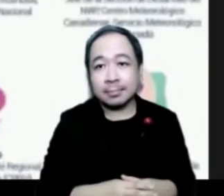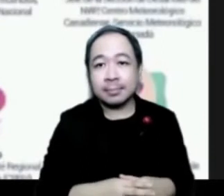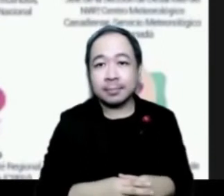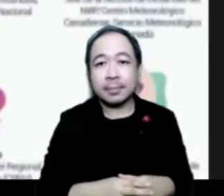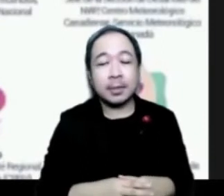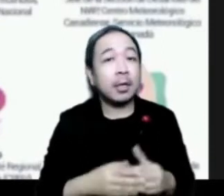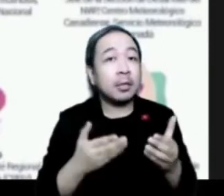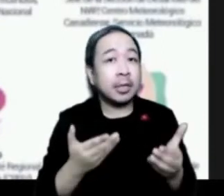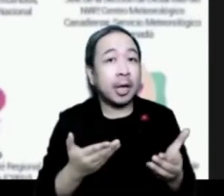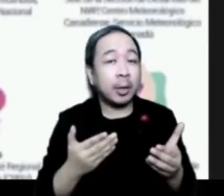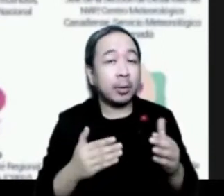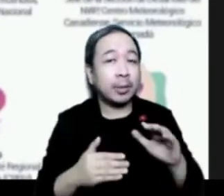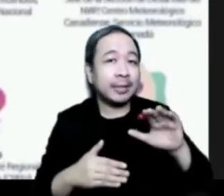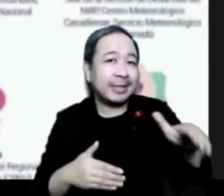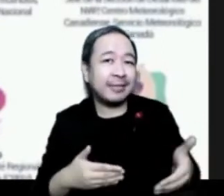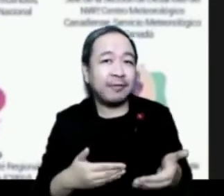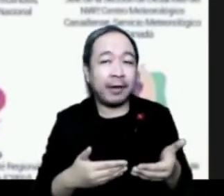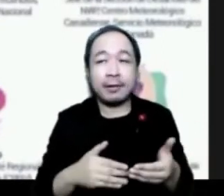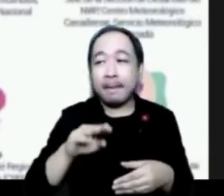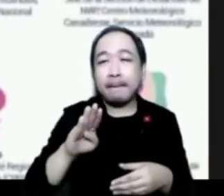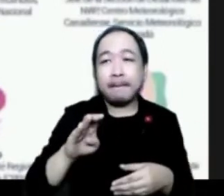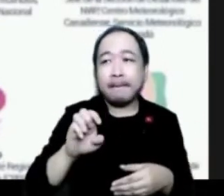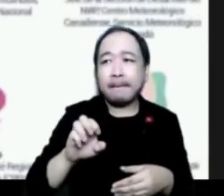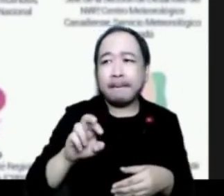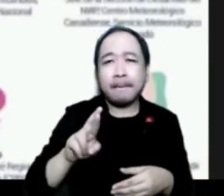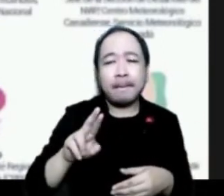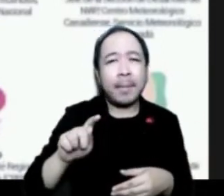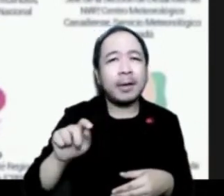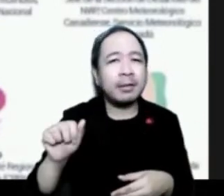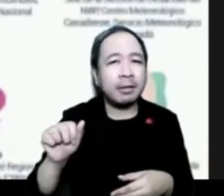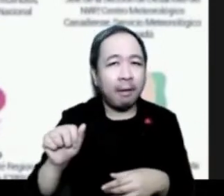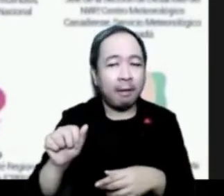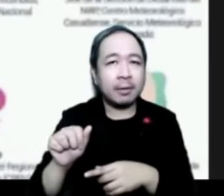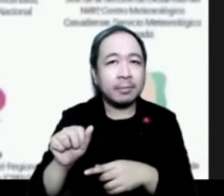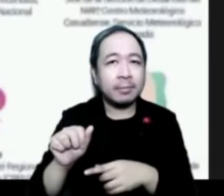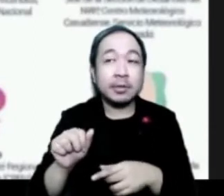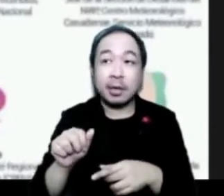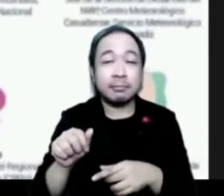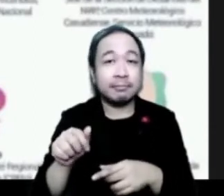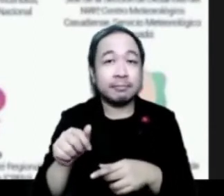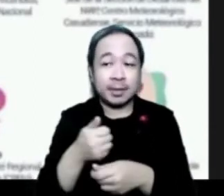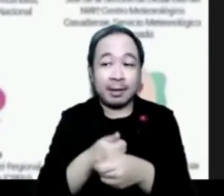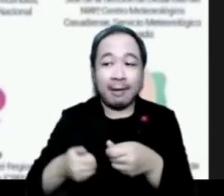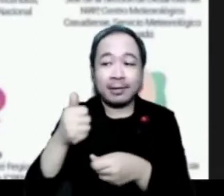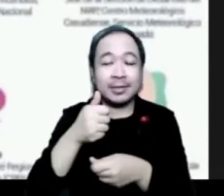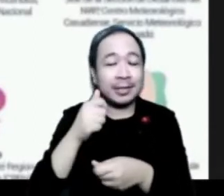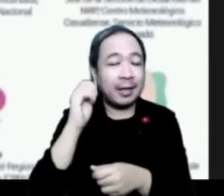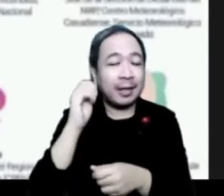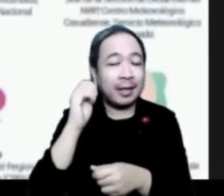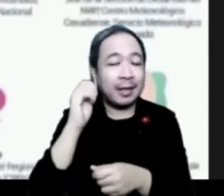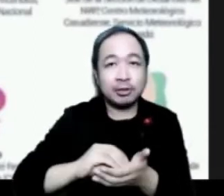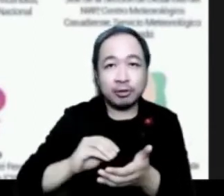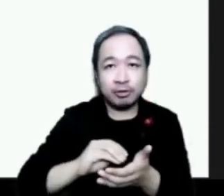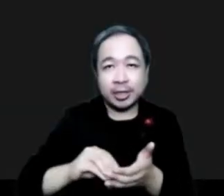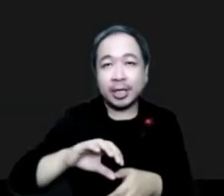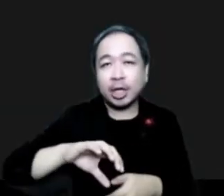Berta Olmedo is our next speaker. She is the executive secretary of the regional committee of hydraulic resources